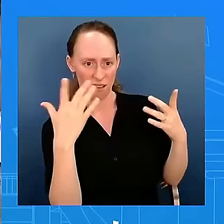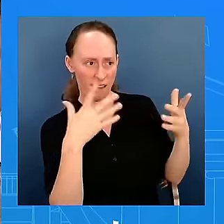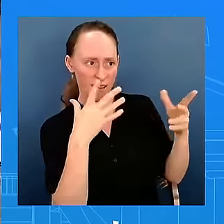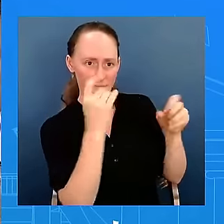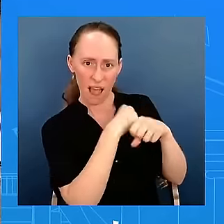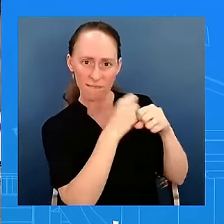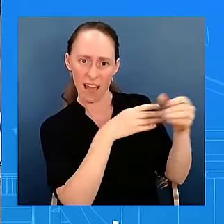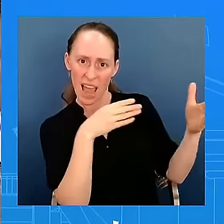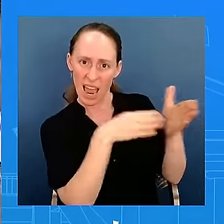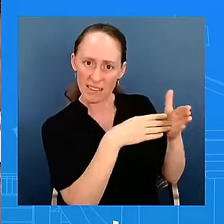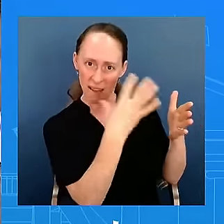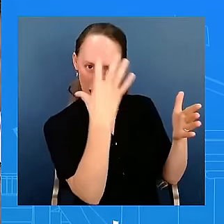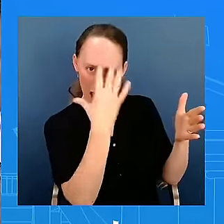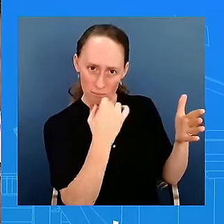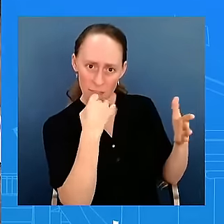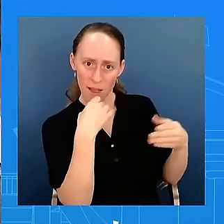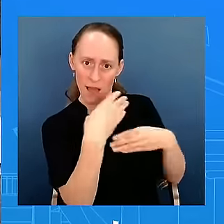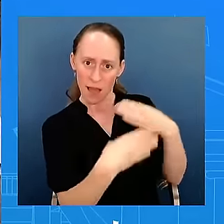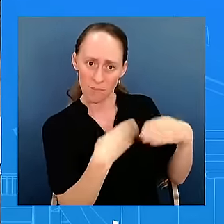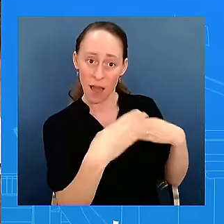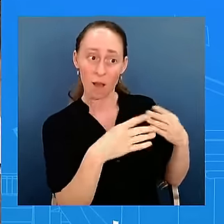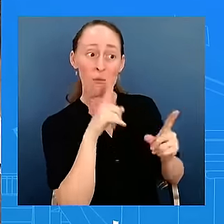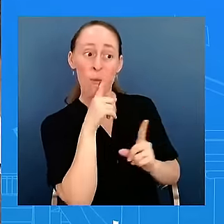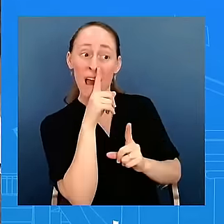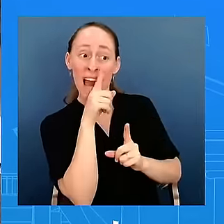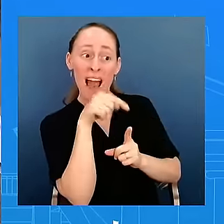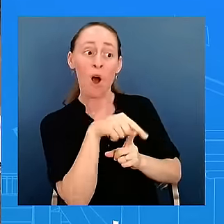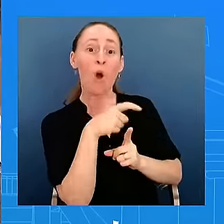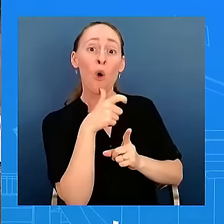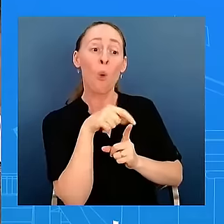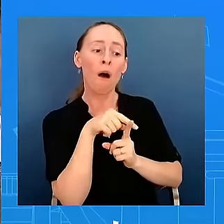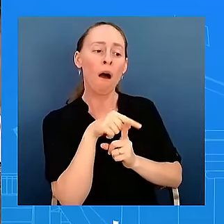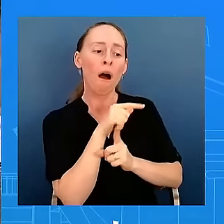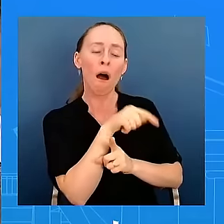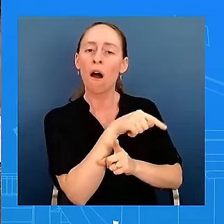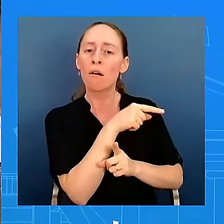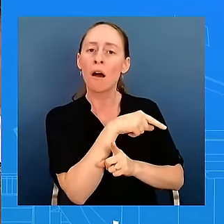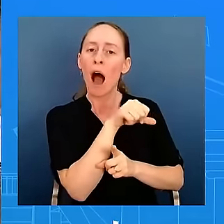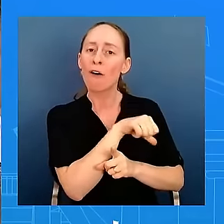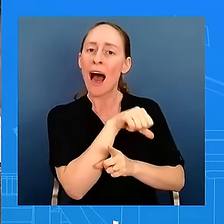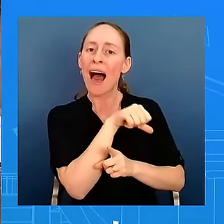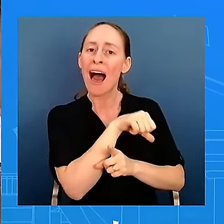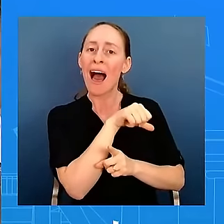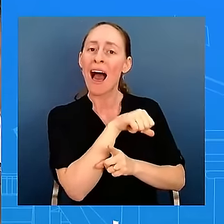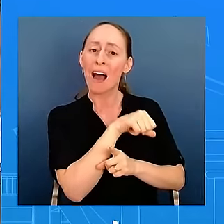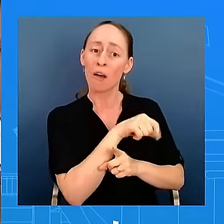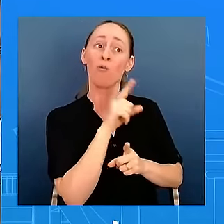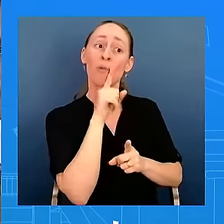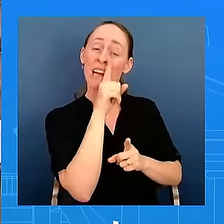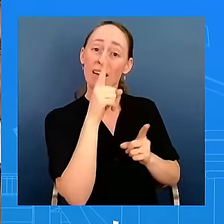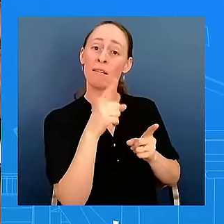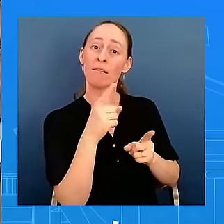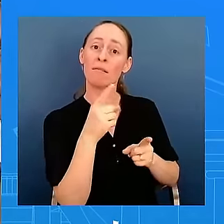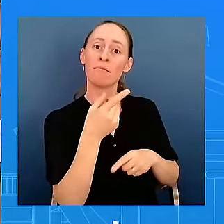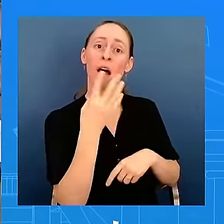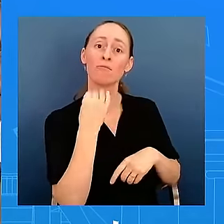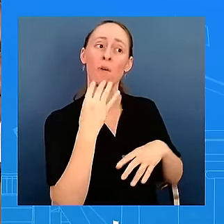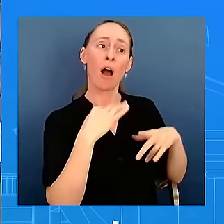nuclear weapons, we're not only protecting ourselves, we're protecting you. So why does the U.S. need protection from an ally?